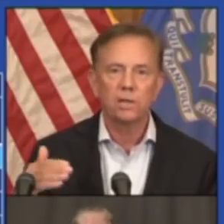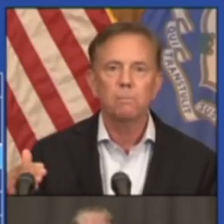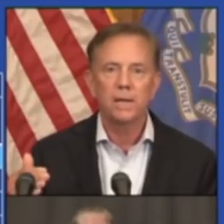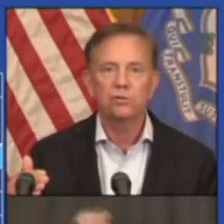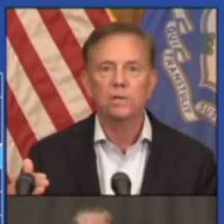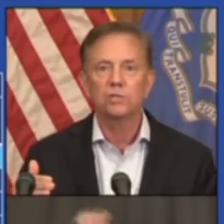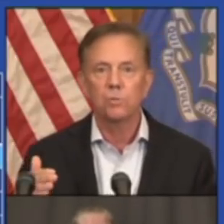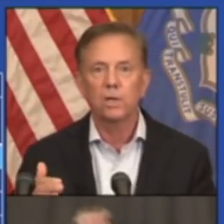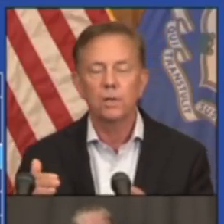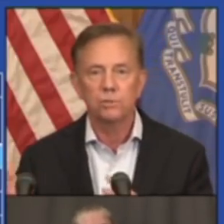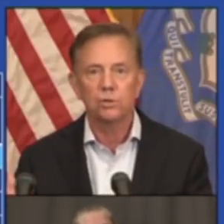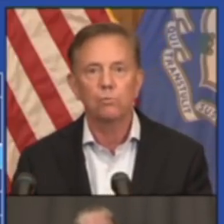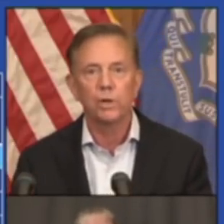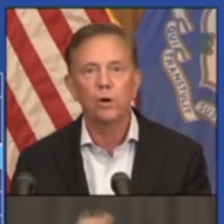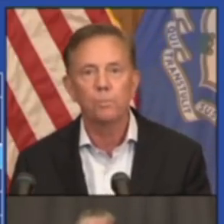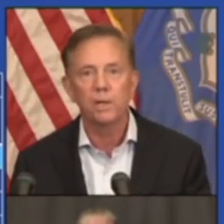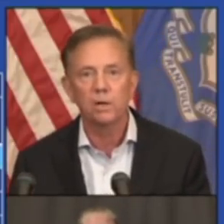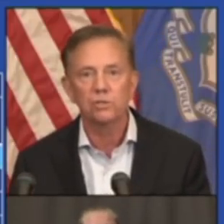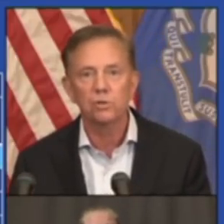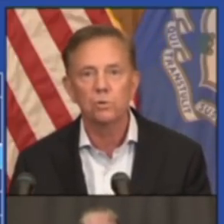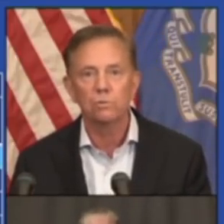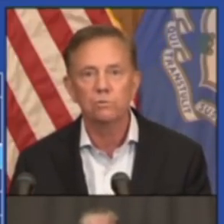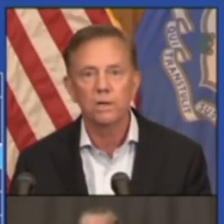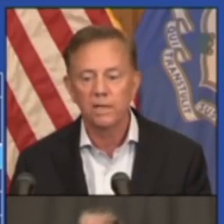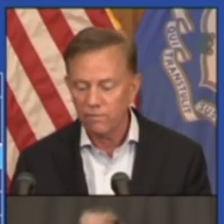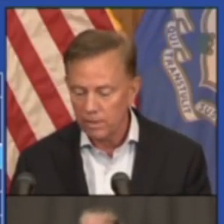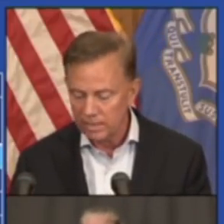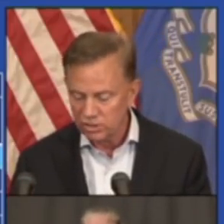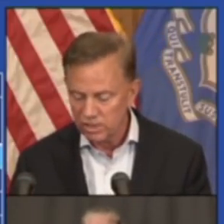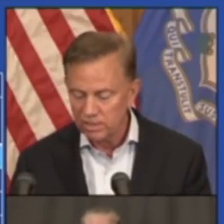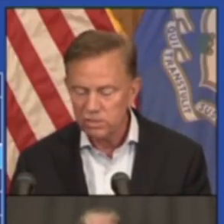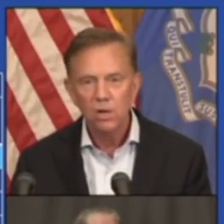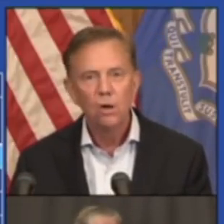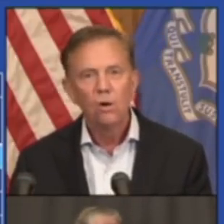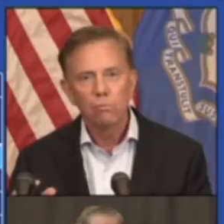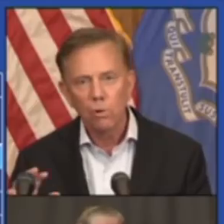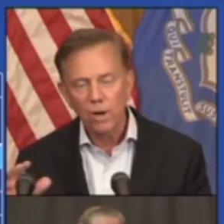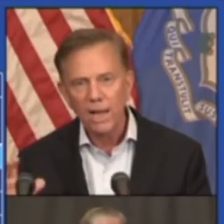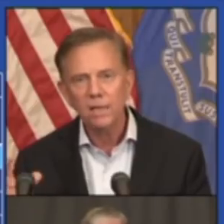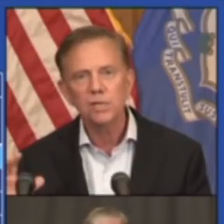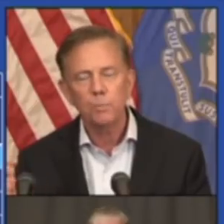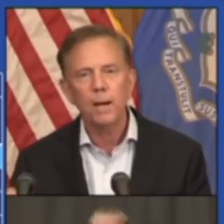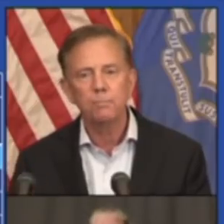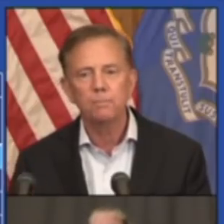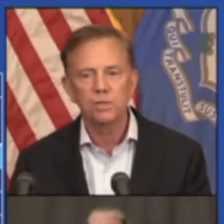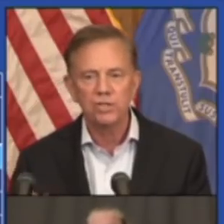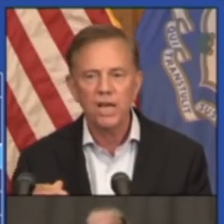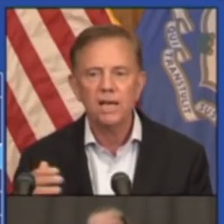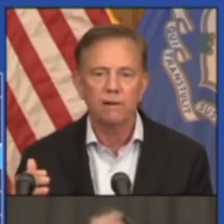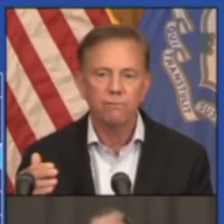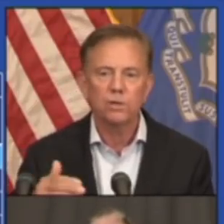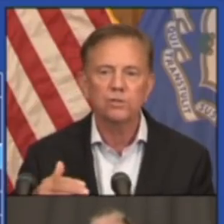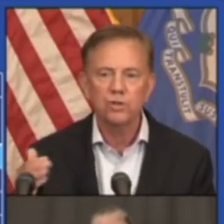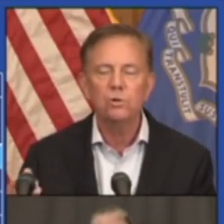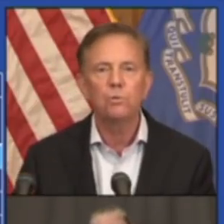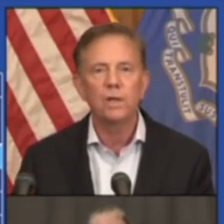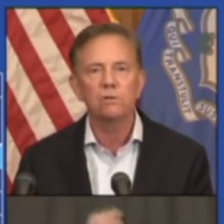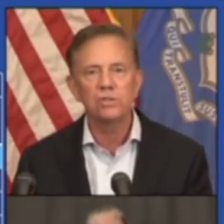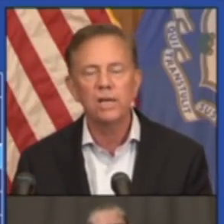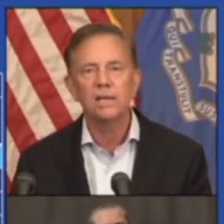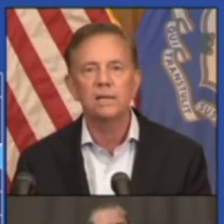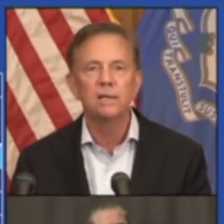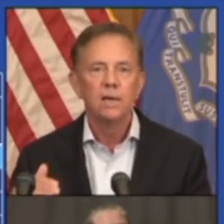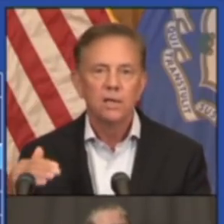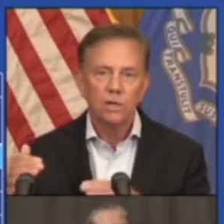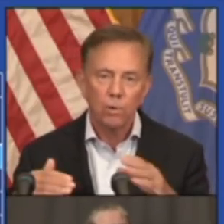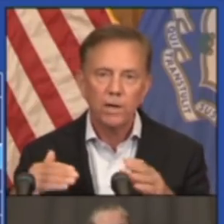strict metrics when it comes to reopening our schools. Wanted to give you that sense. Rhode Island has popped up to 10. If we're two, they're